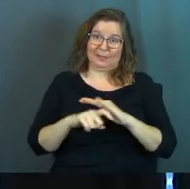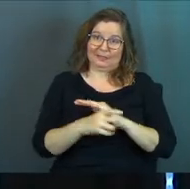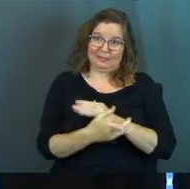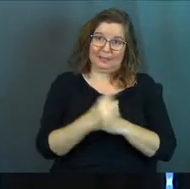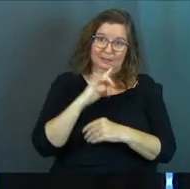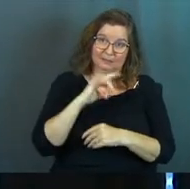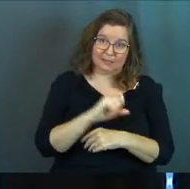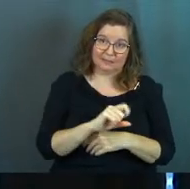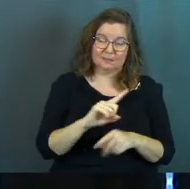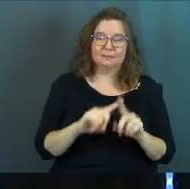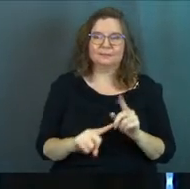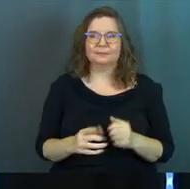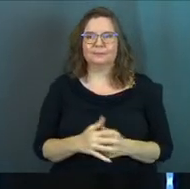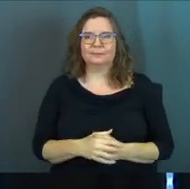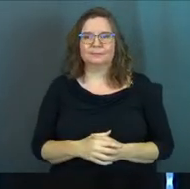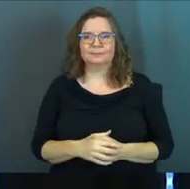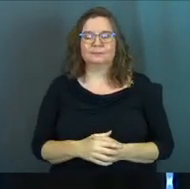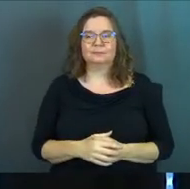for sure.